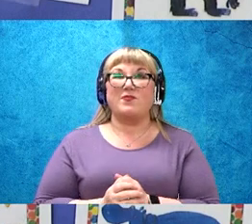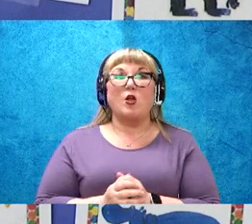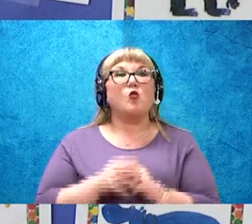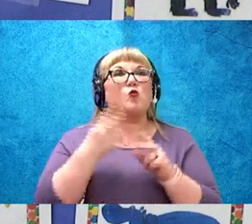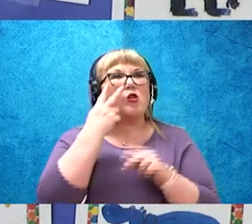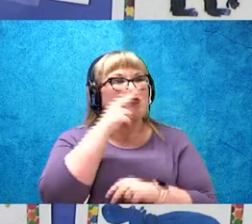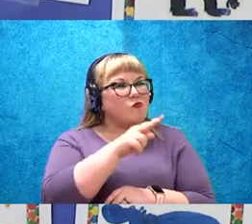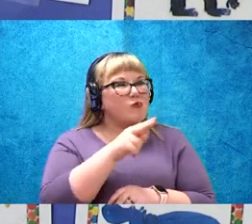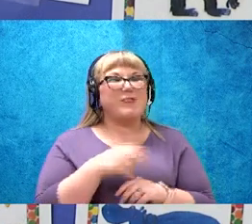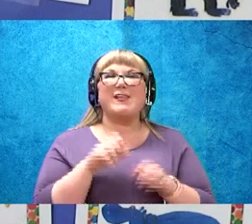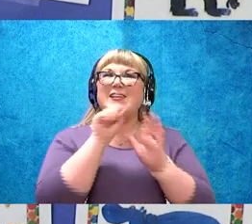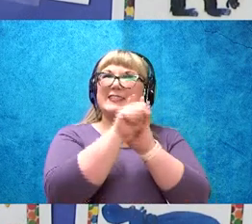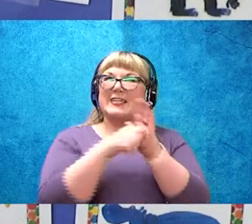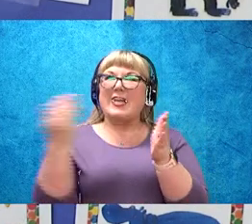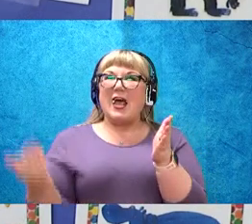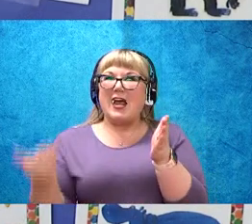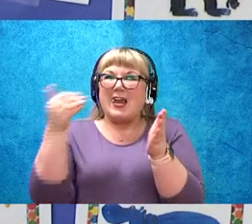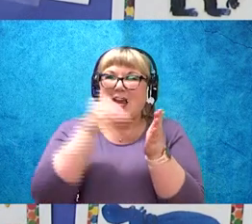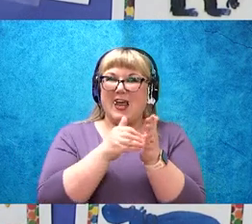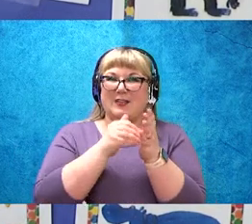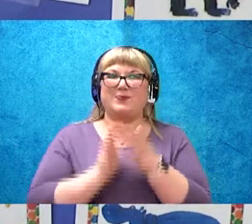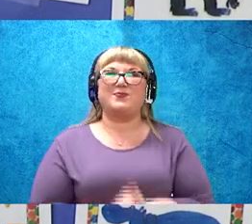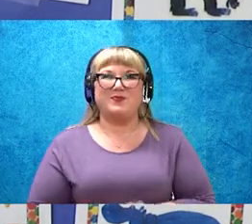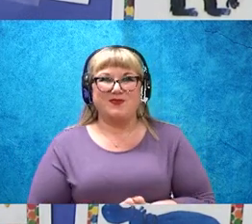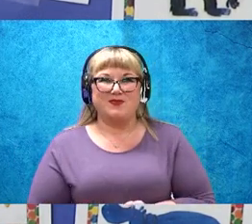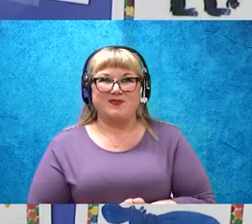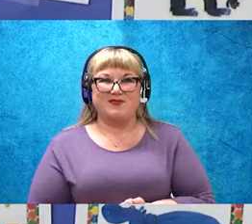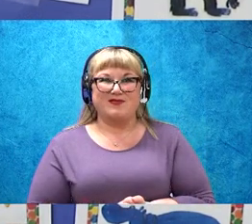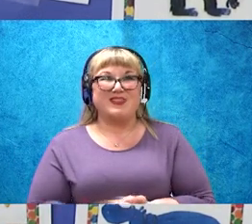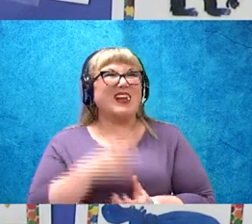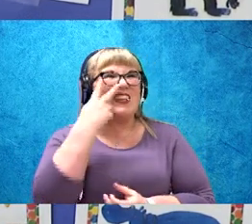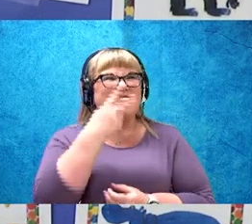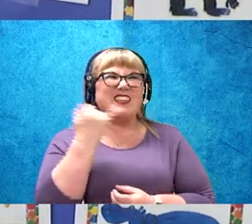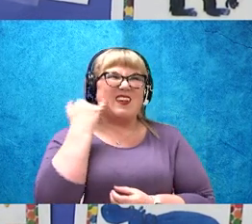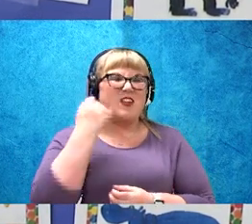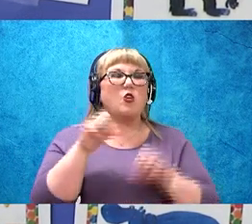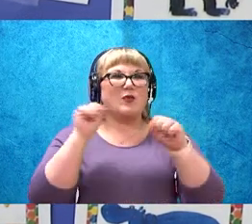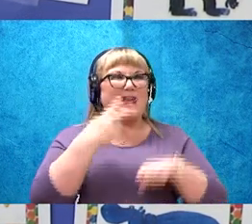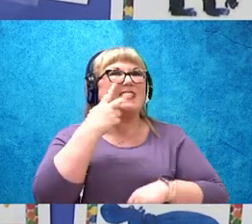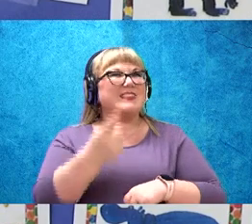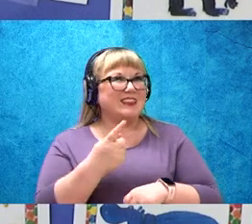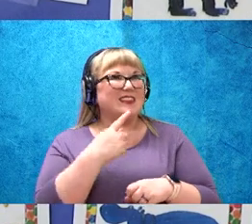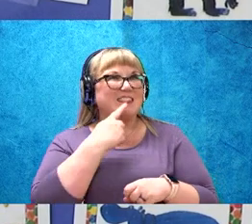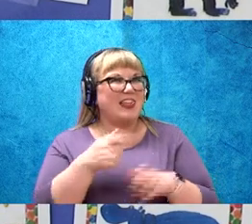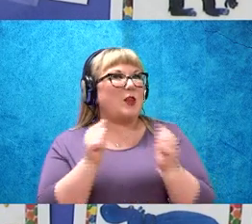and see if you can say them with us.